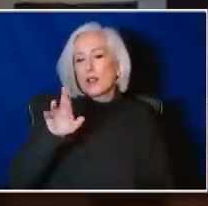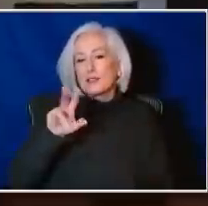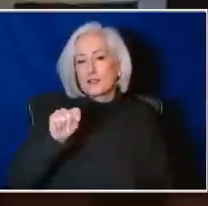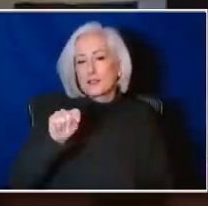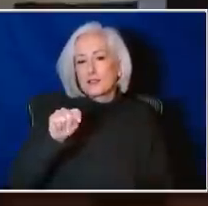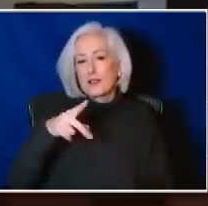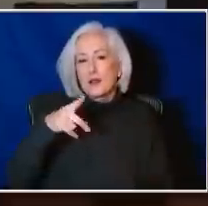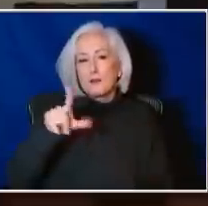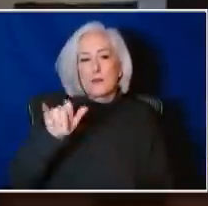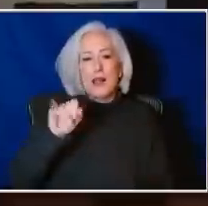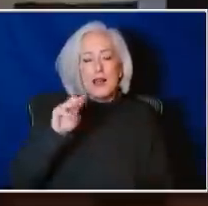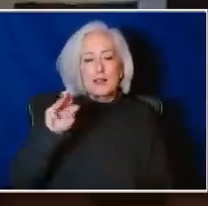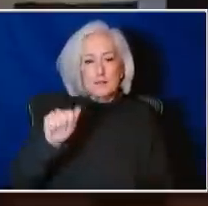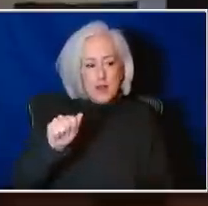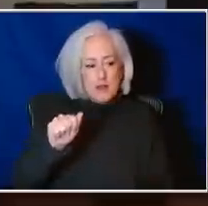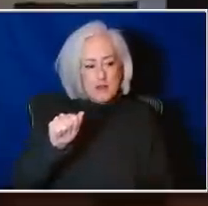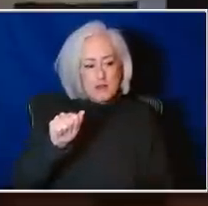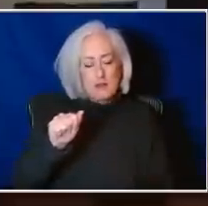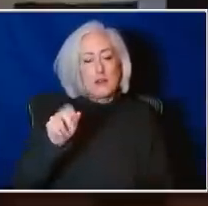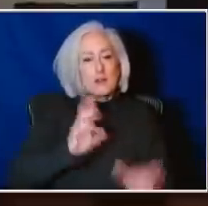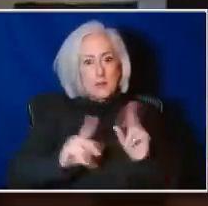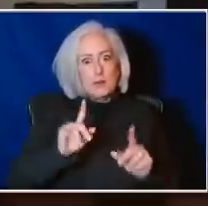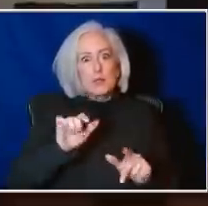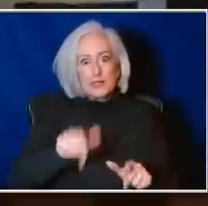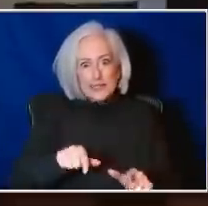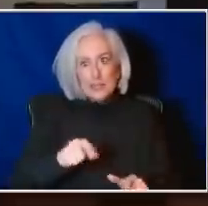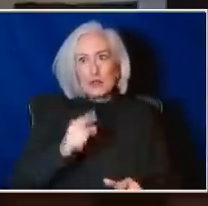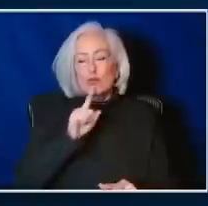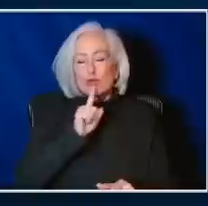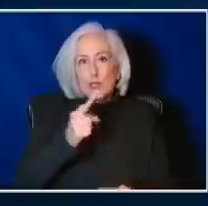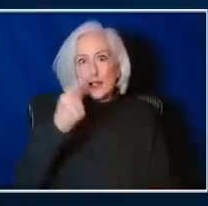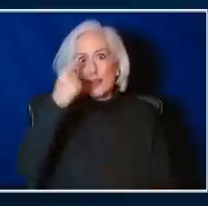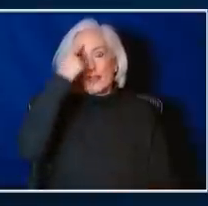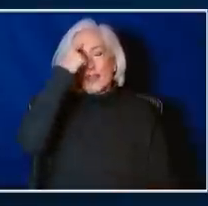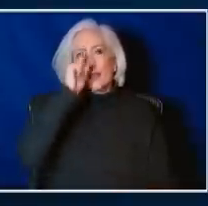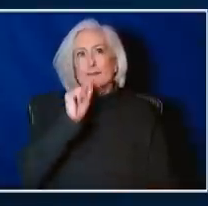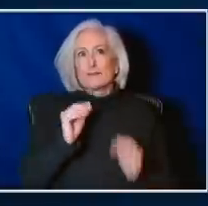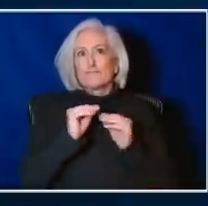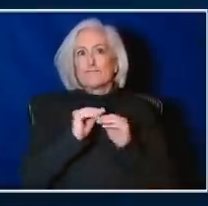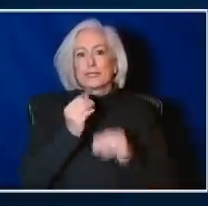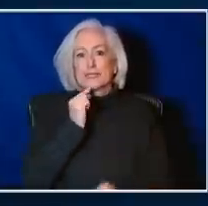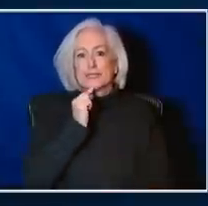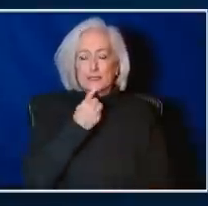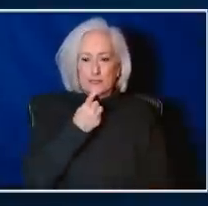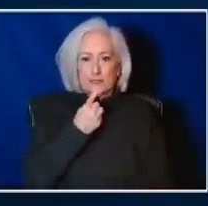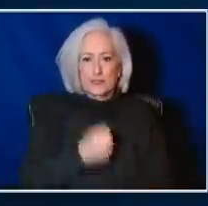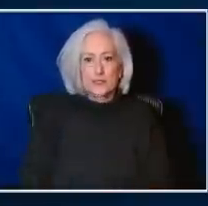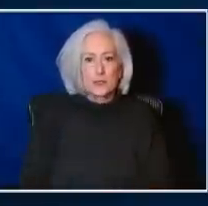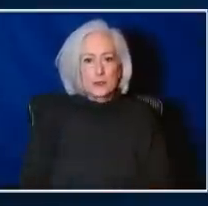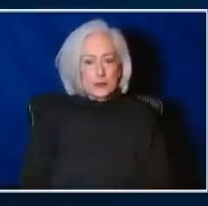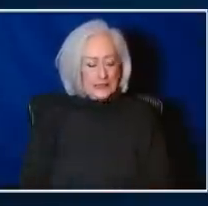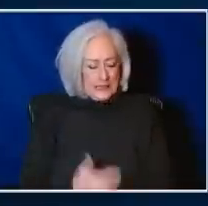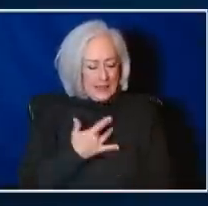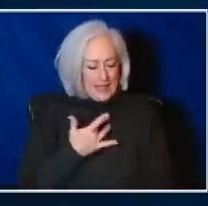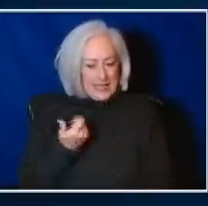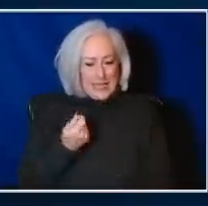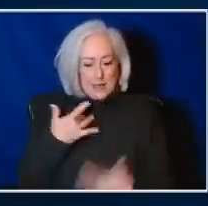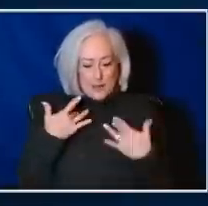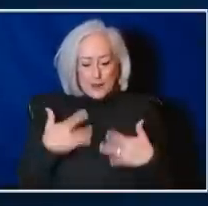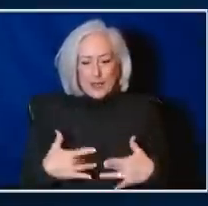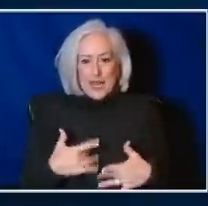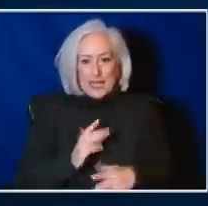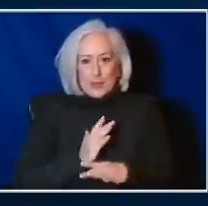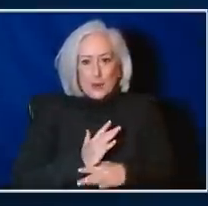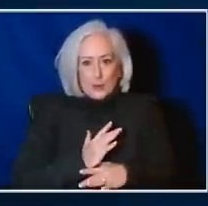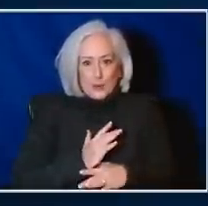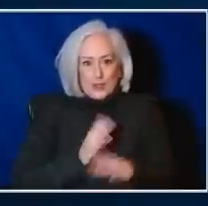take this very, very seriously. I'm with you. And I'm actually feeling a little naked. If I put in my chief medical officer